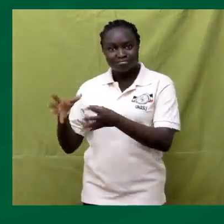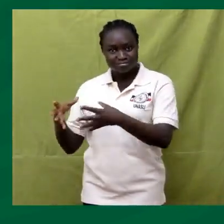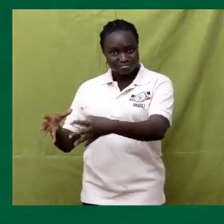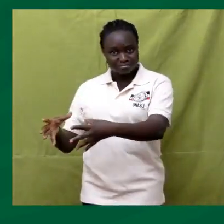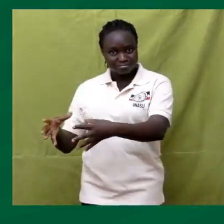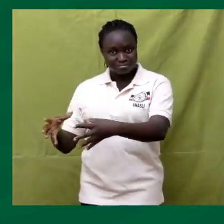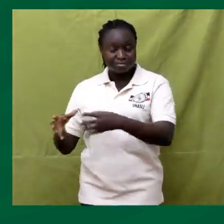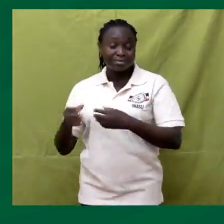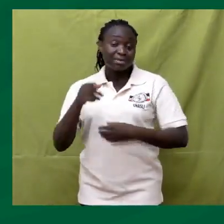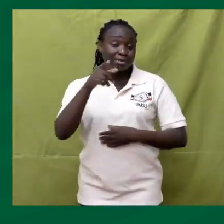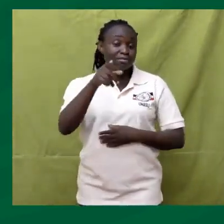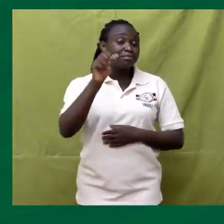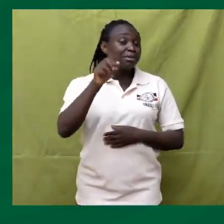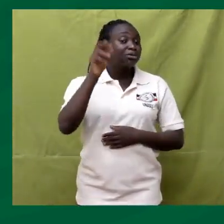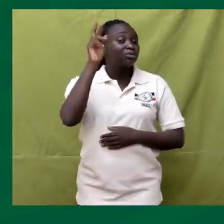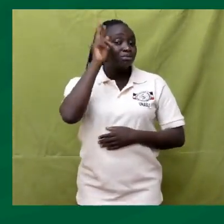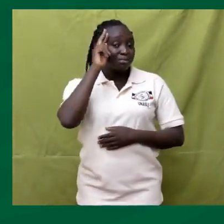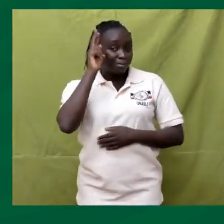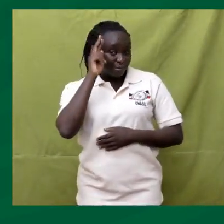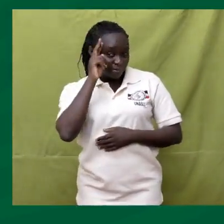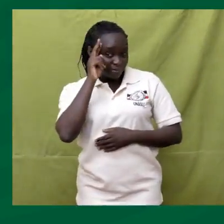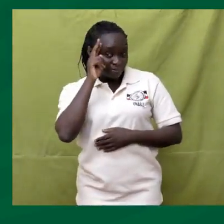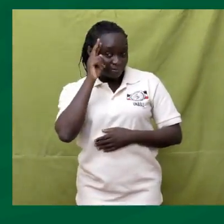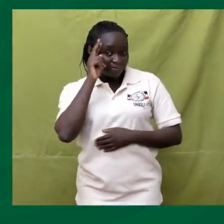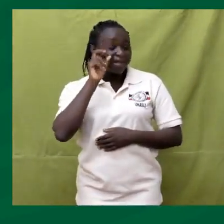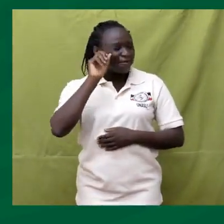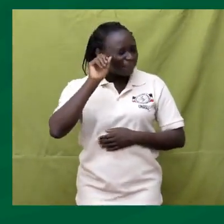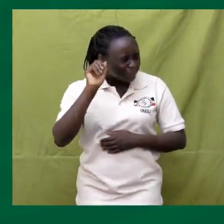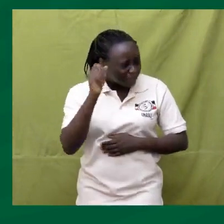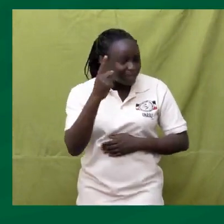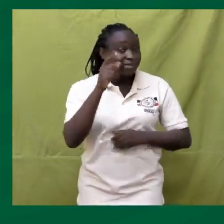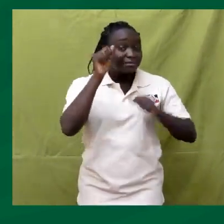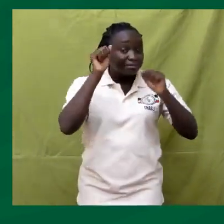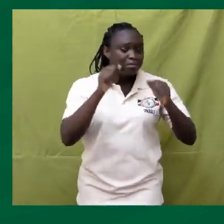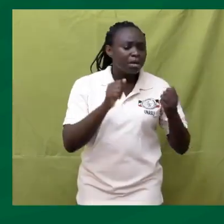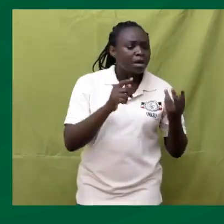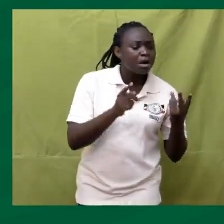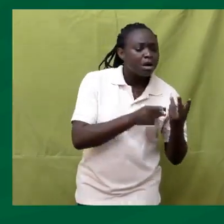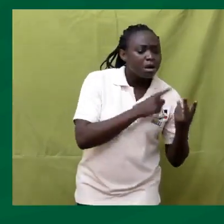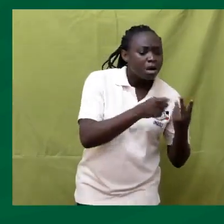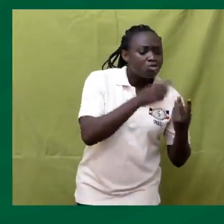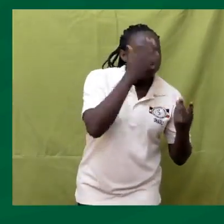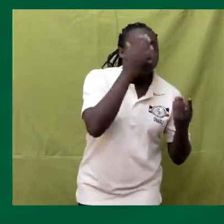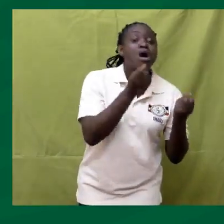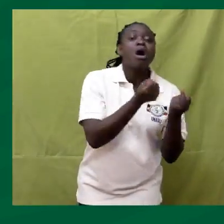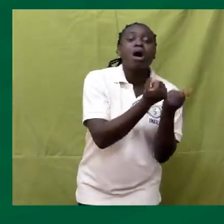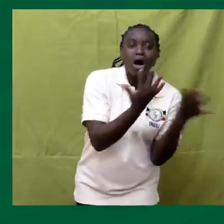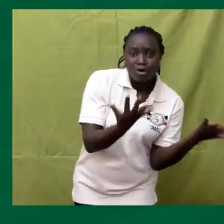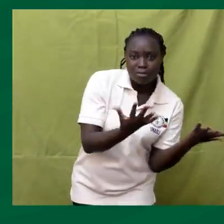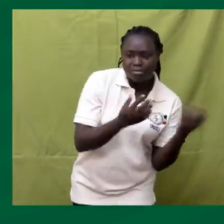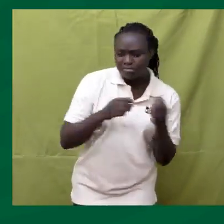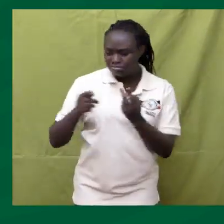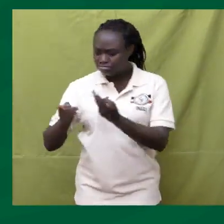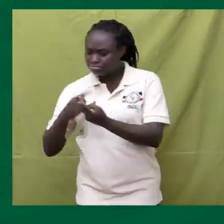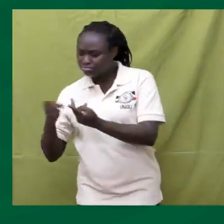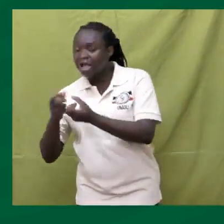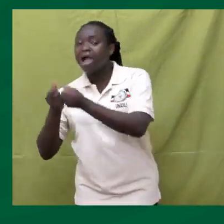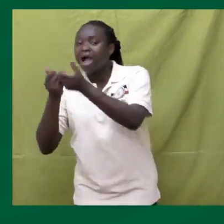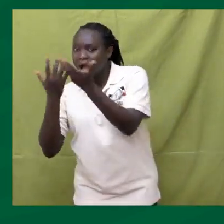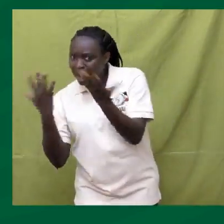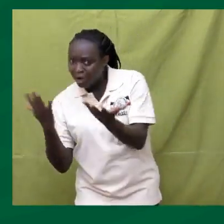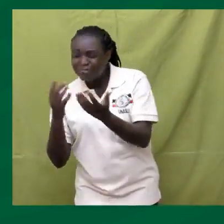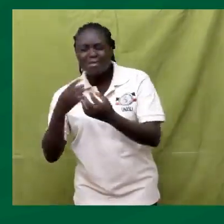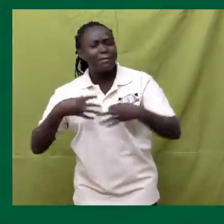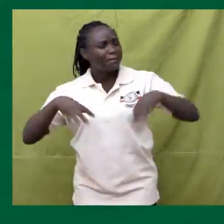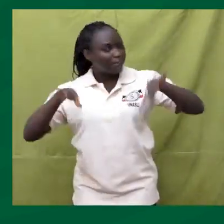Remember First count And find out The number of members In each